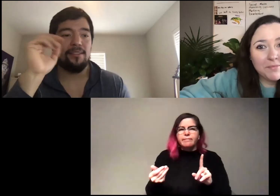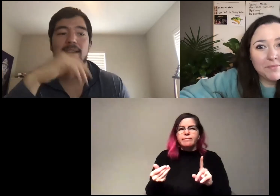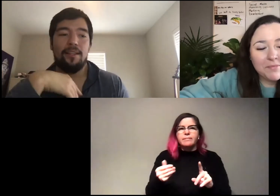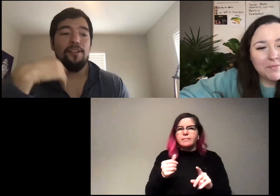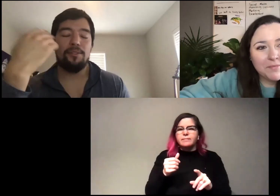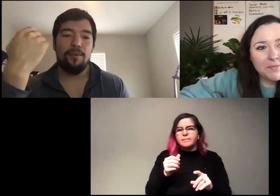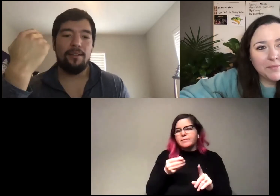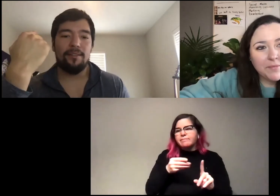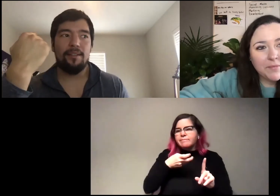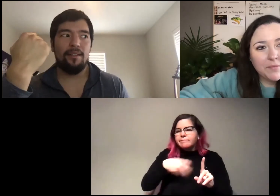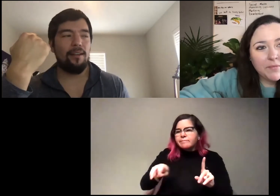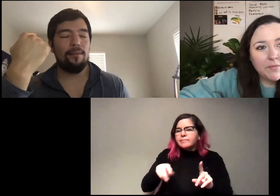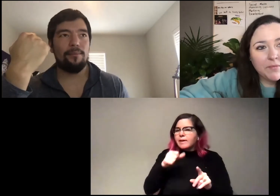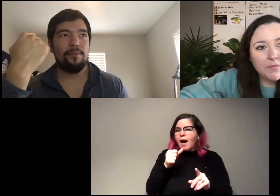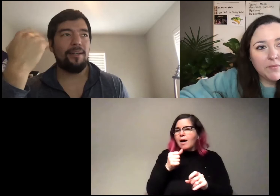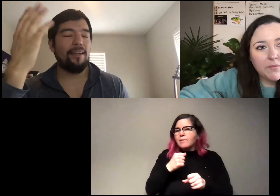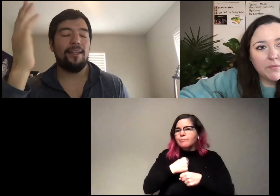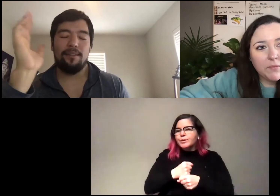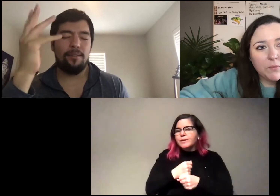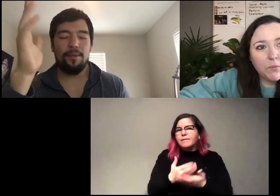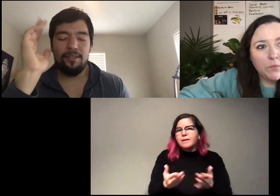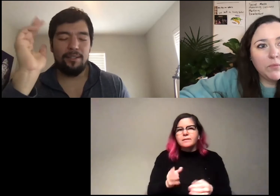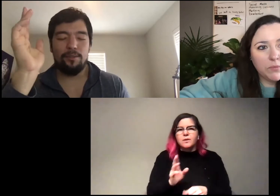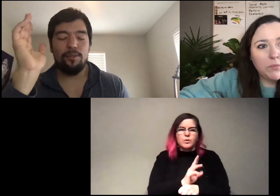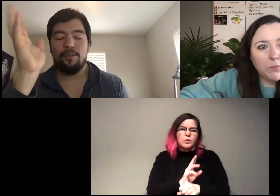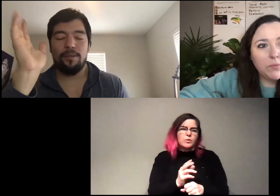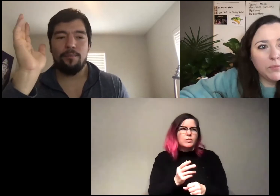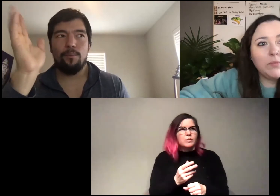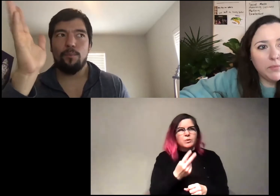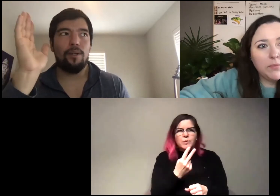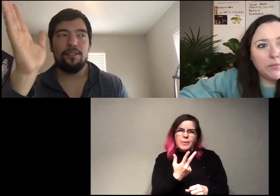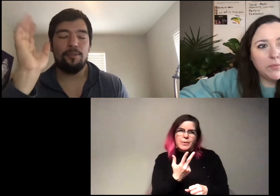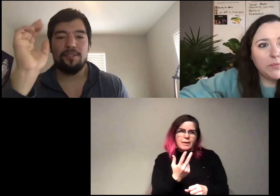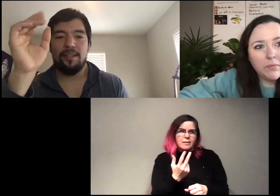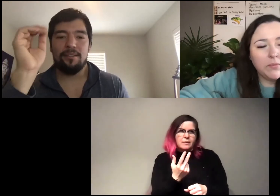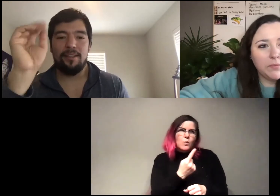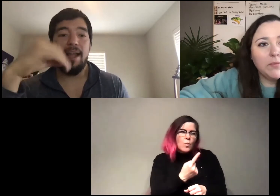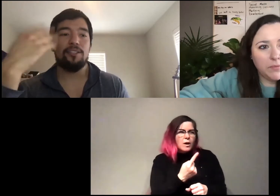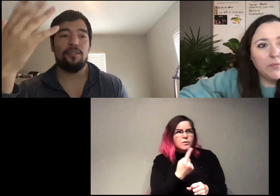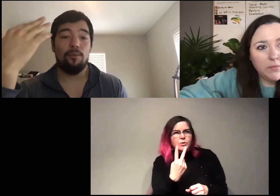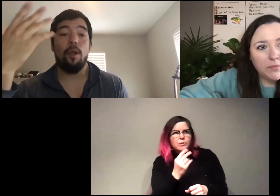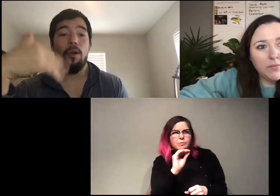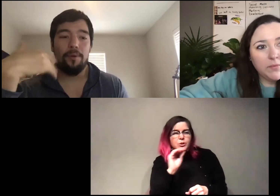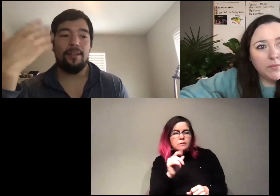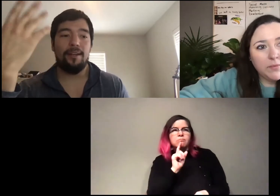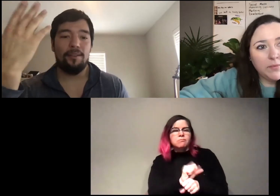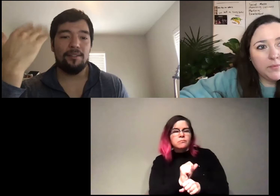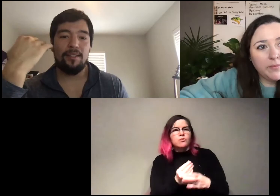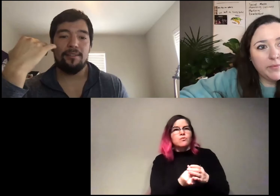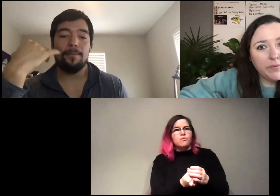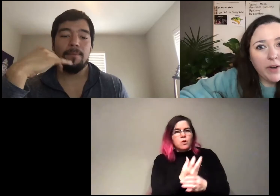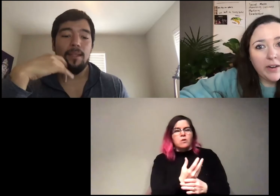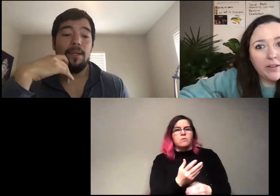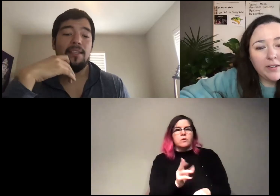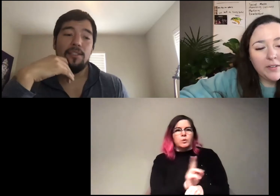things. You know, I use around, uh, sorry. Yeah. Like three, you know, two to three, one to 2% to like actually grow and all these